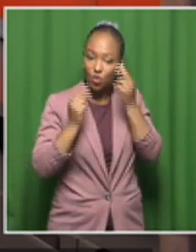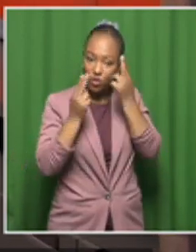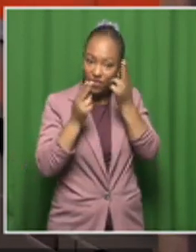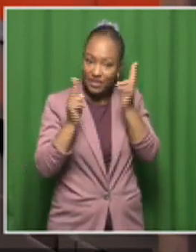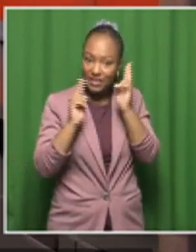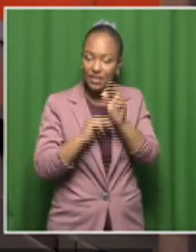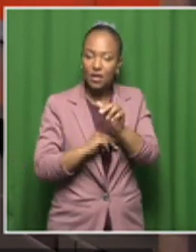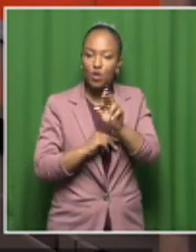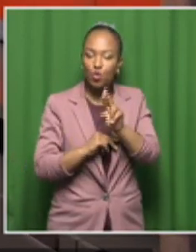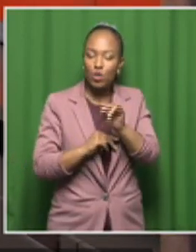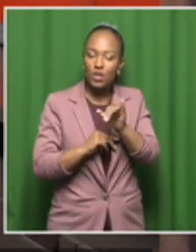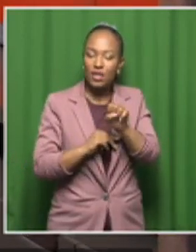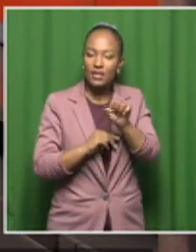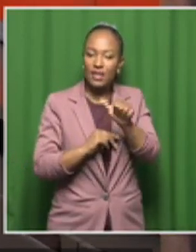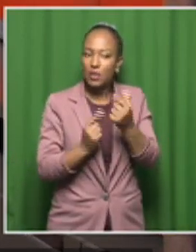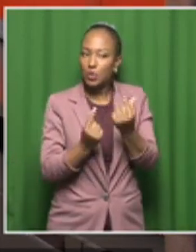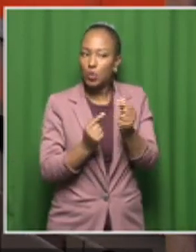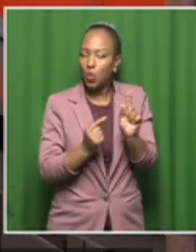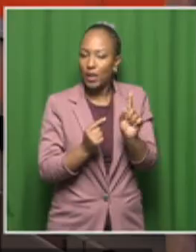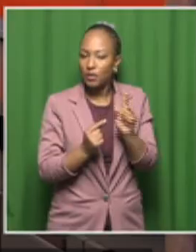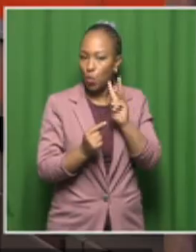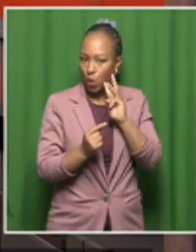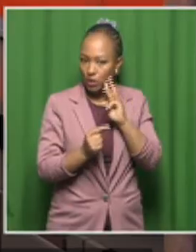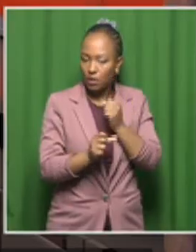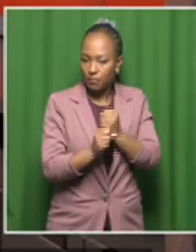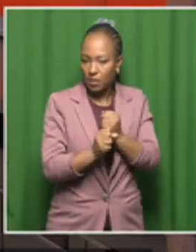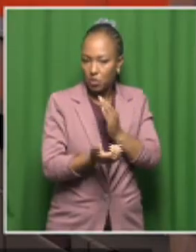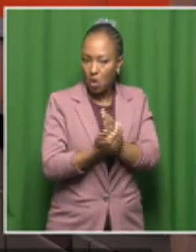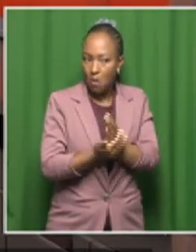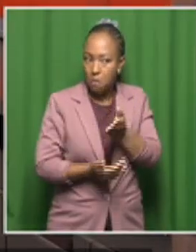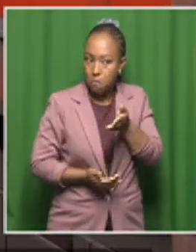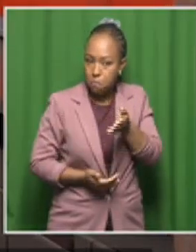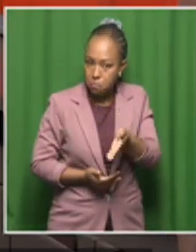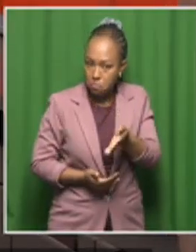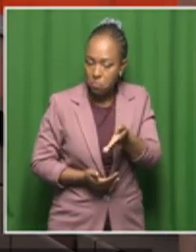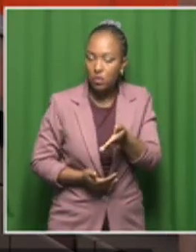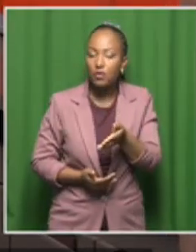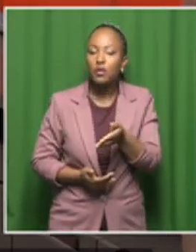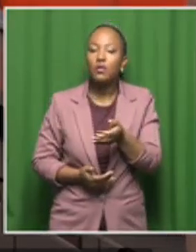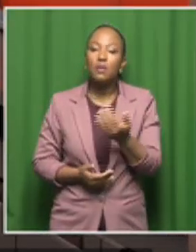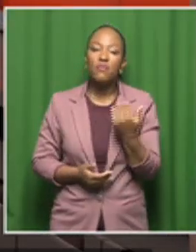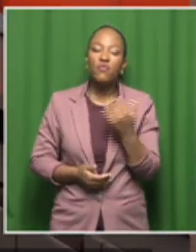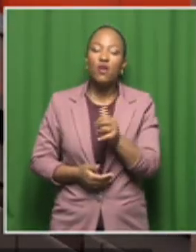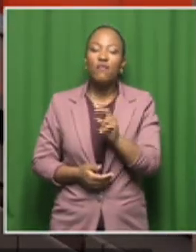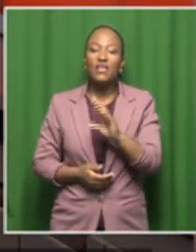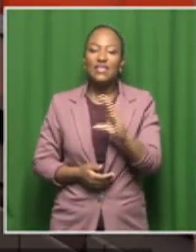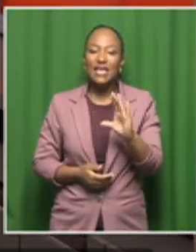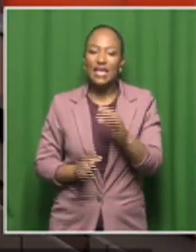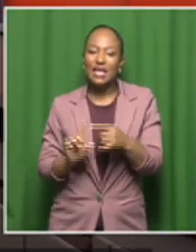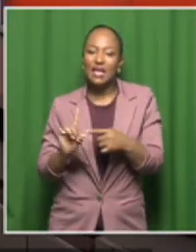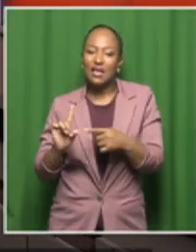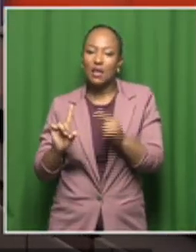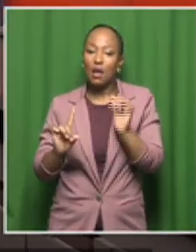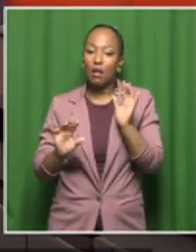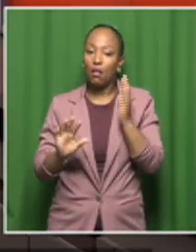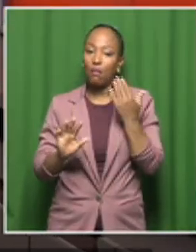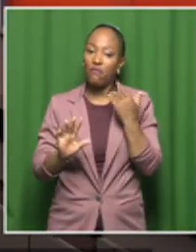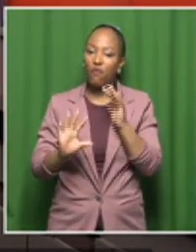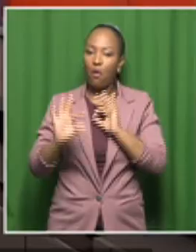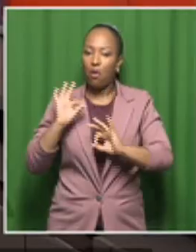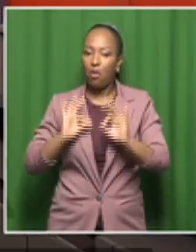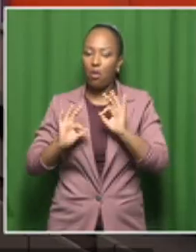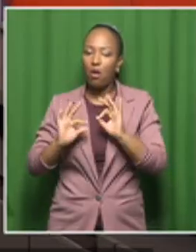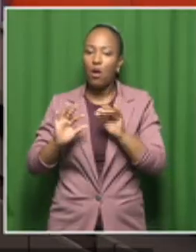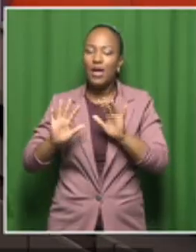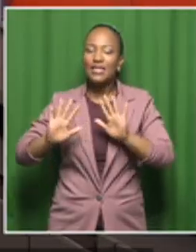in this regard. But I just quickly want to recap on something that the Vice Chancellor spoke about which is of course these 10 niche